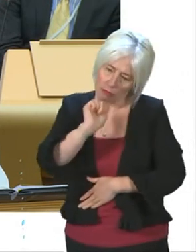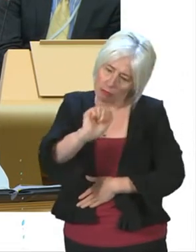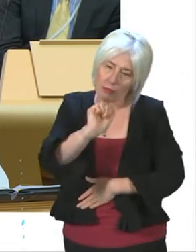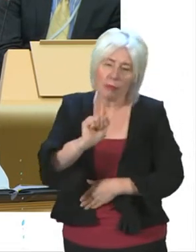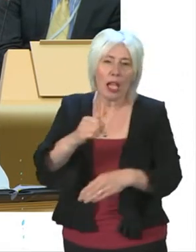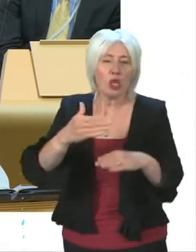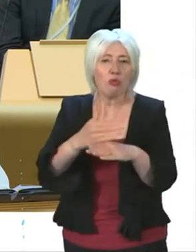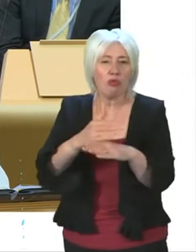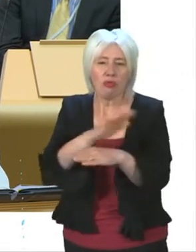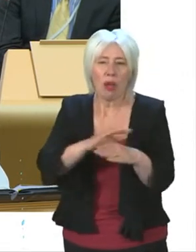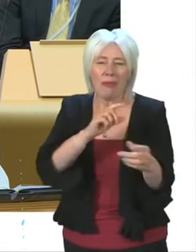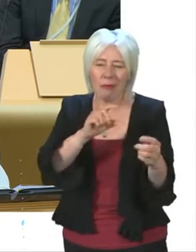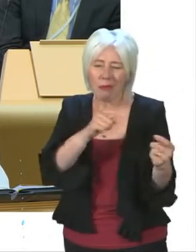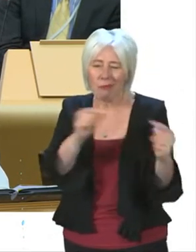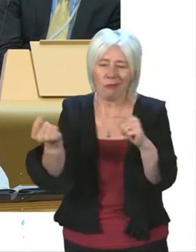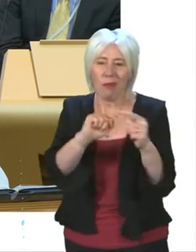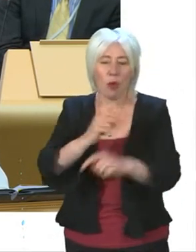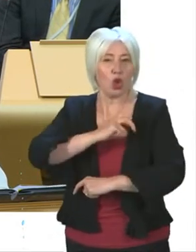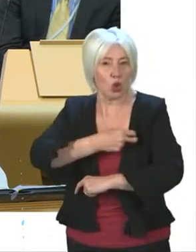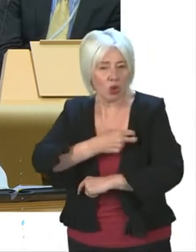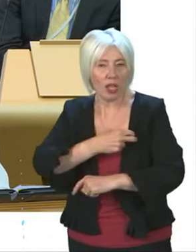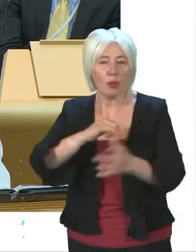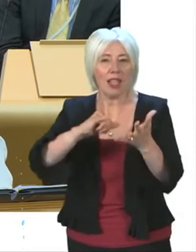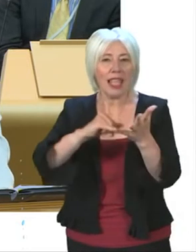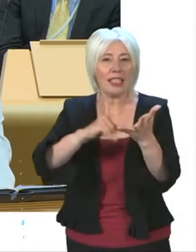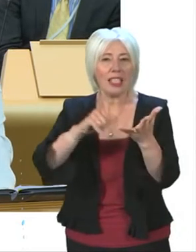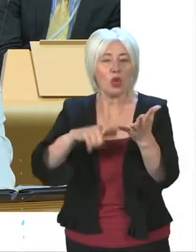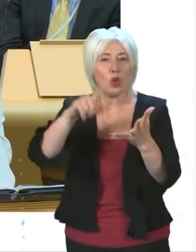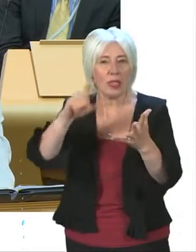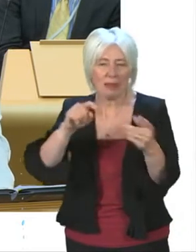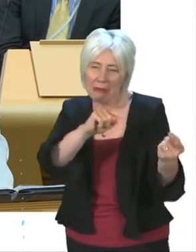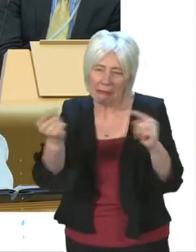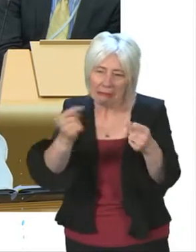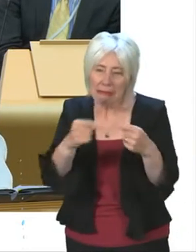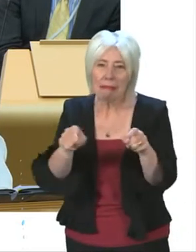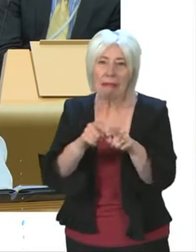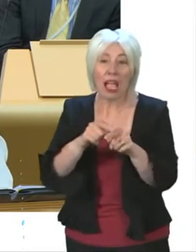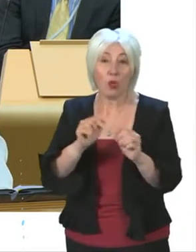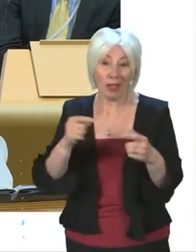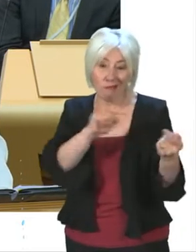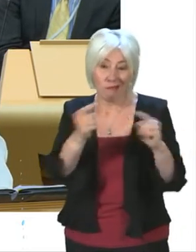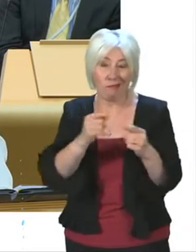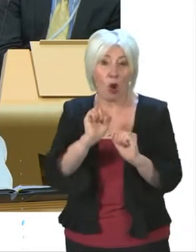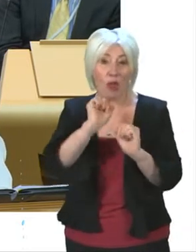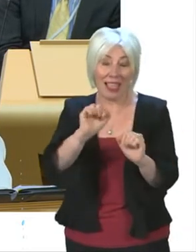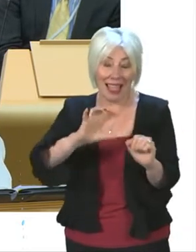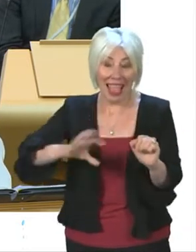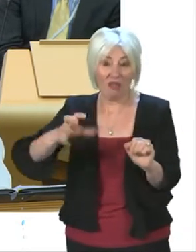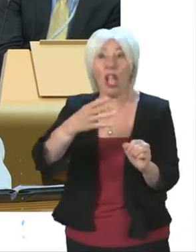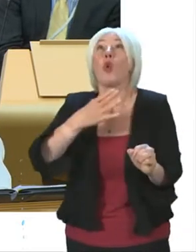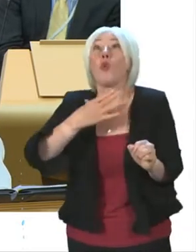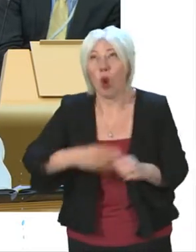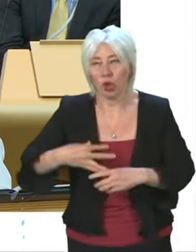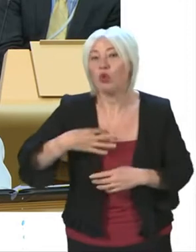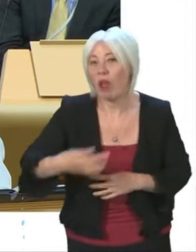at odds with the trade union movement, with the STUC. It has him at odds with the constituency he would like to represent, where